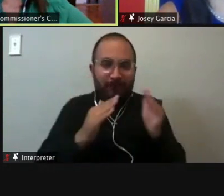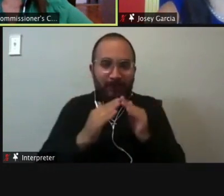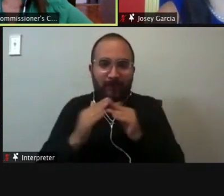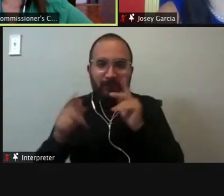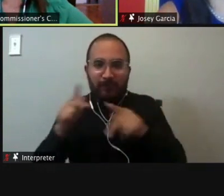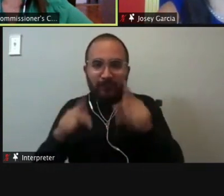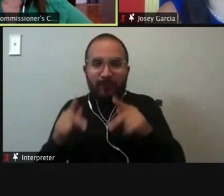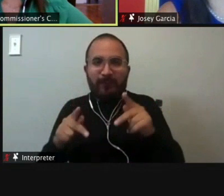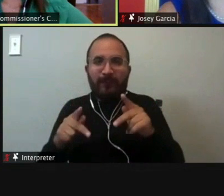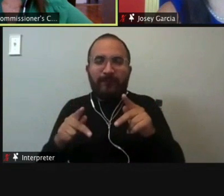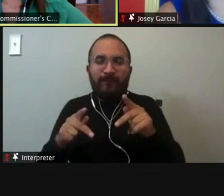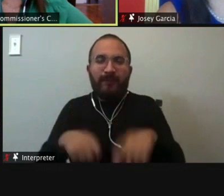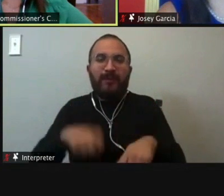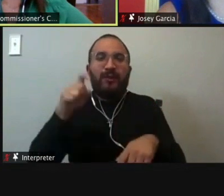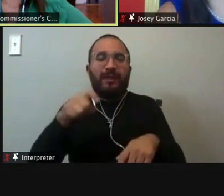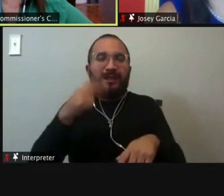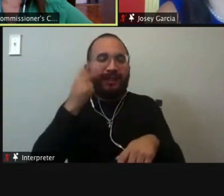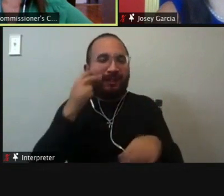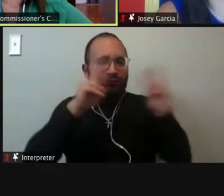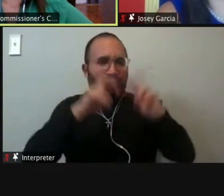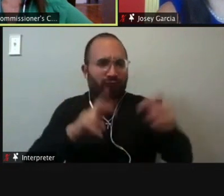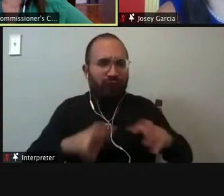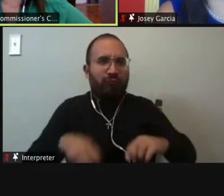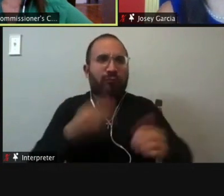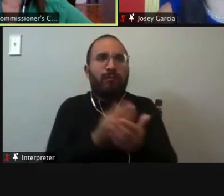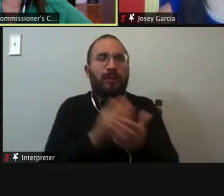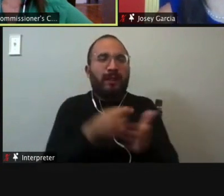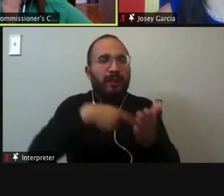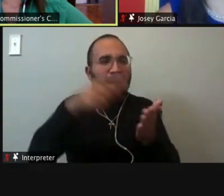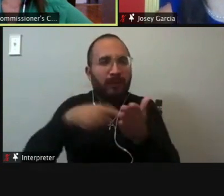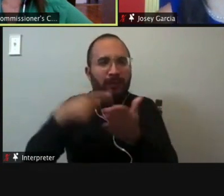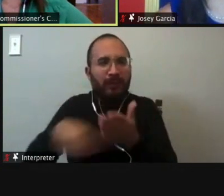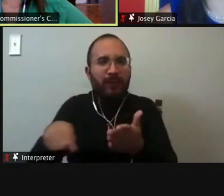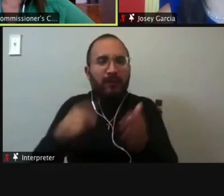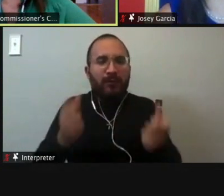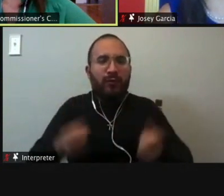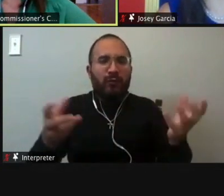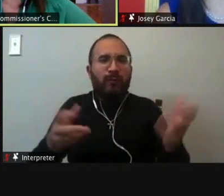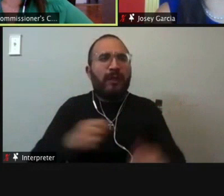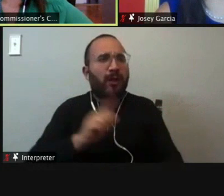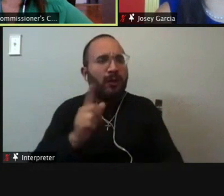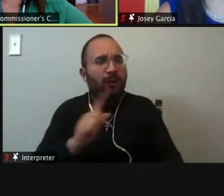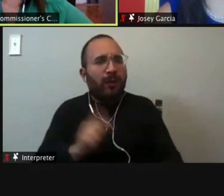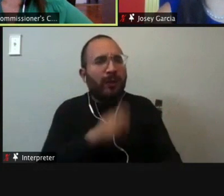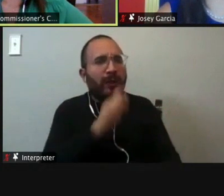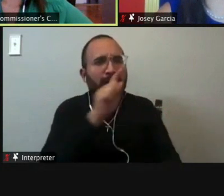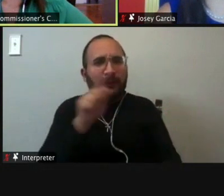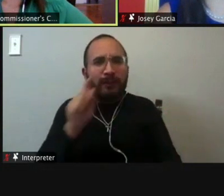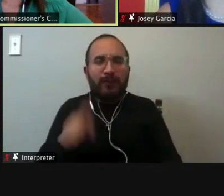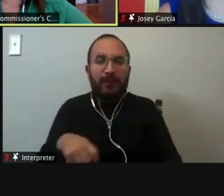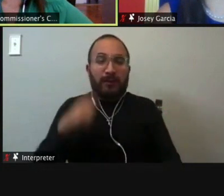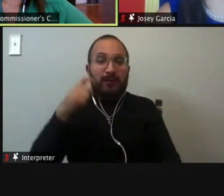reevaluate where we spend our money and really focus on investing our resources in our, in our own people. And